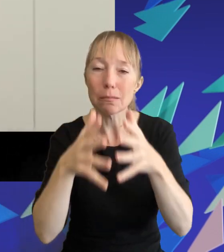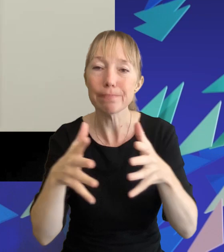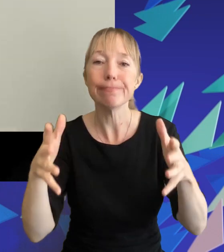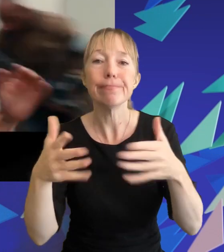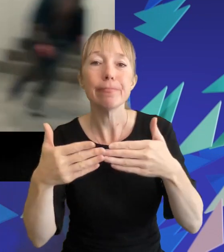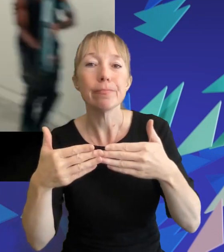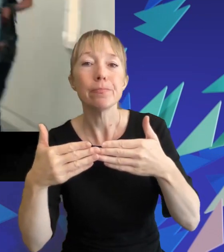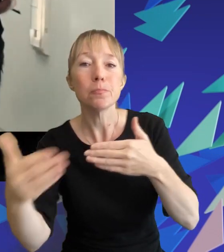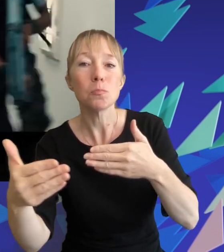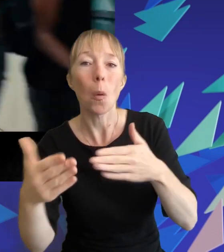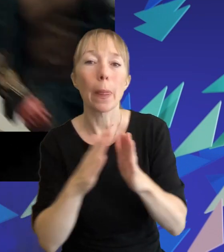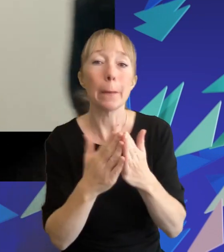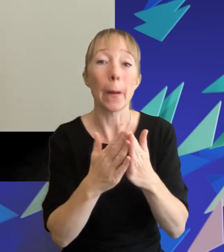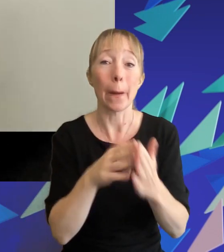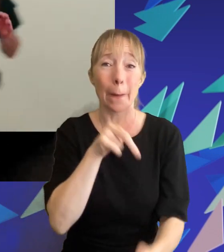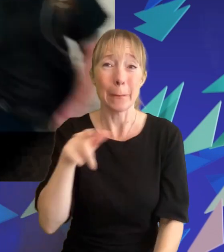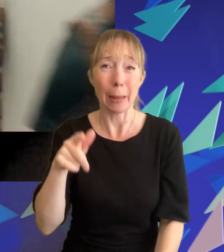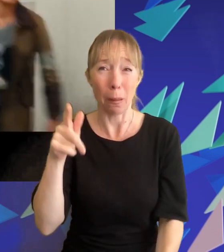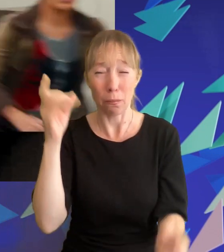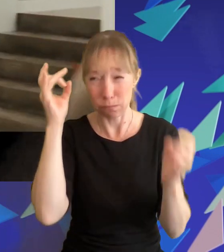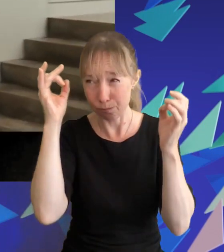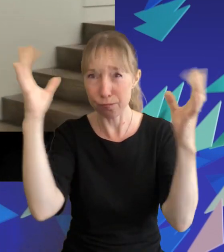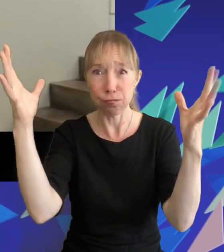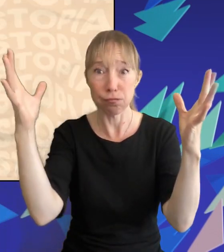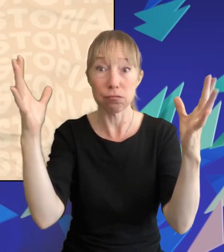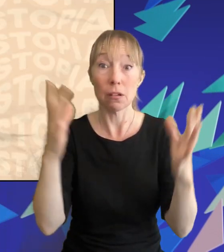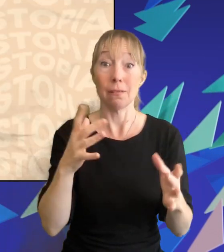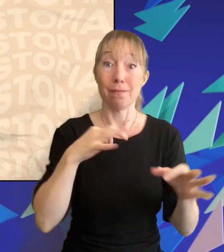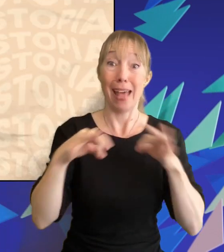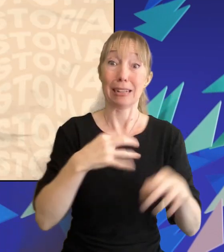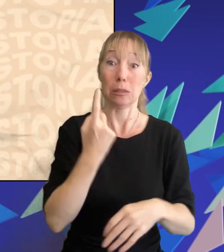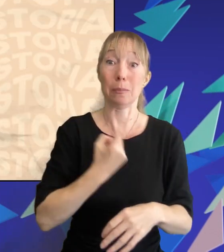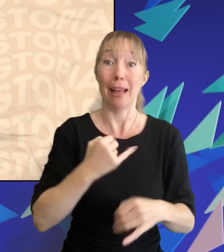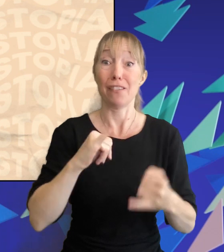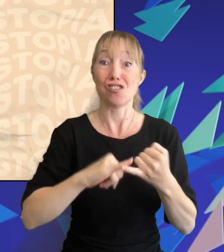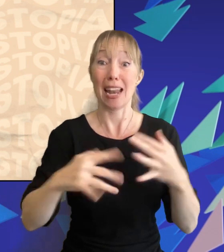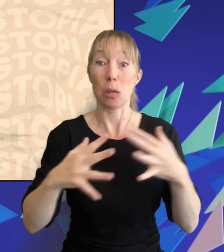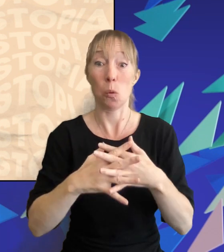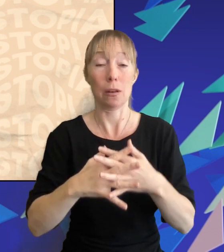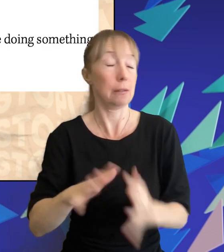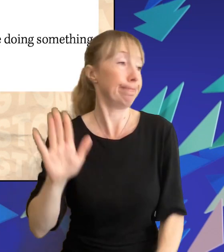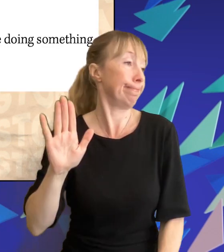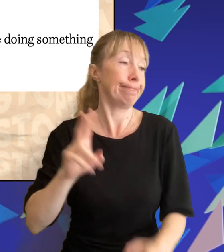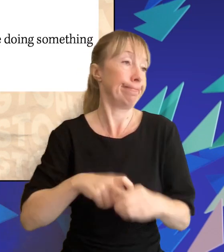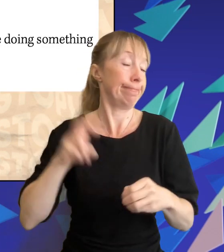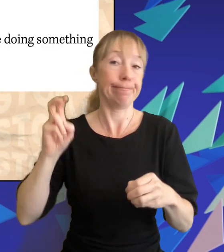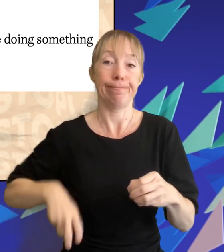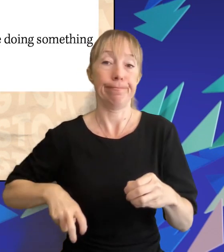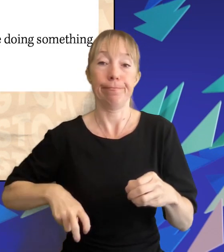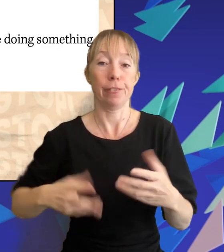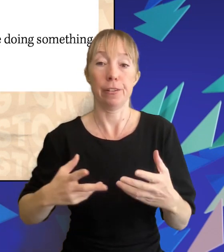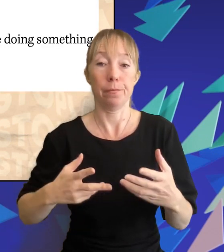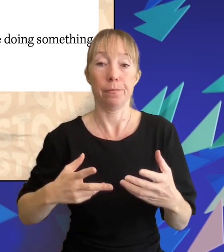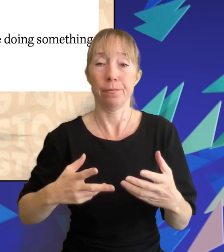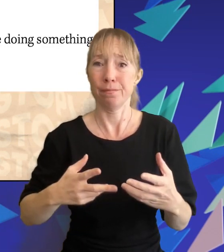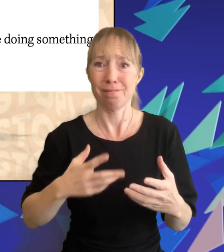but people were mad most notably the cast themselves with shailene woodley herself deciding to exit the franchise saying that